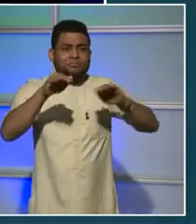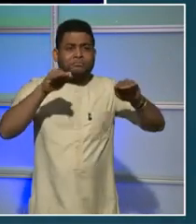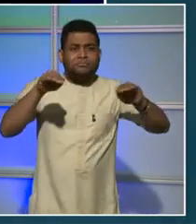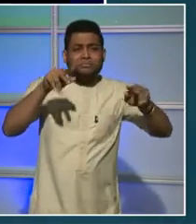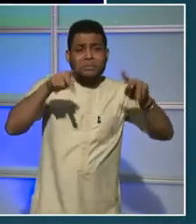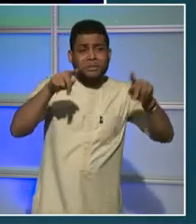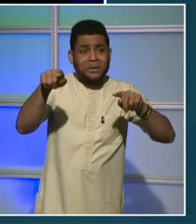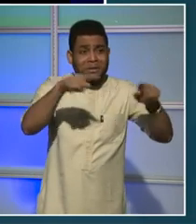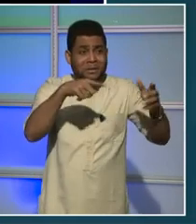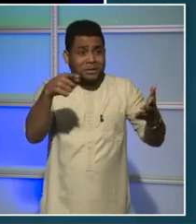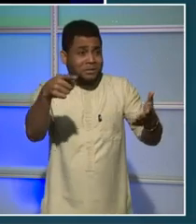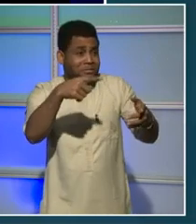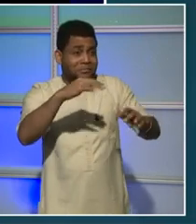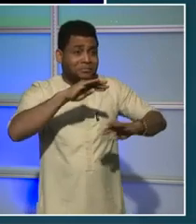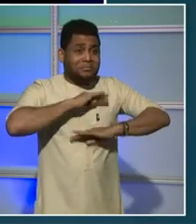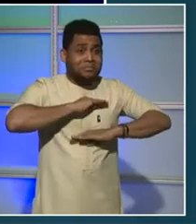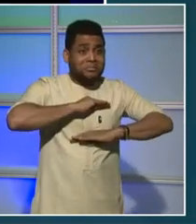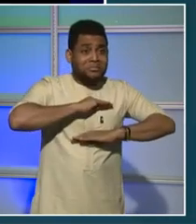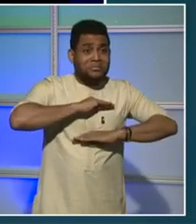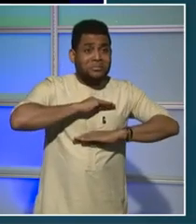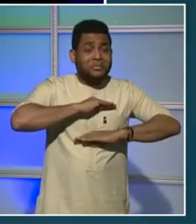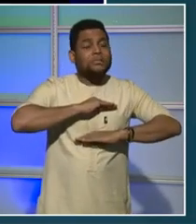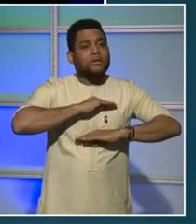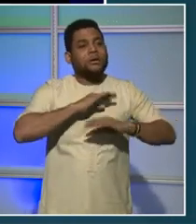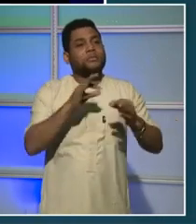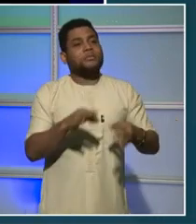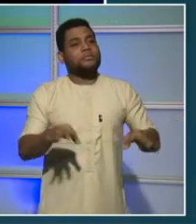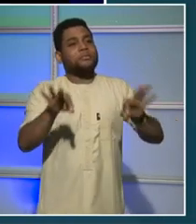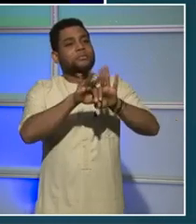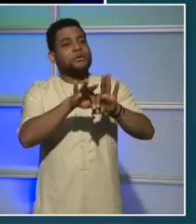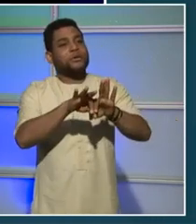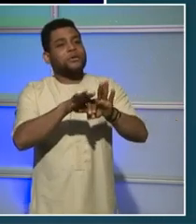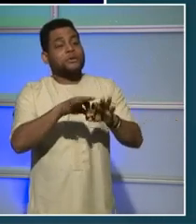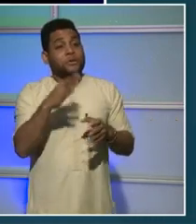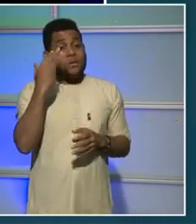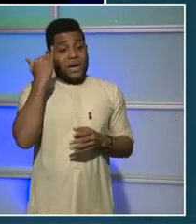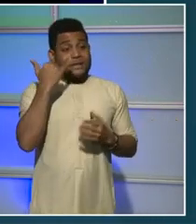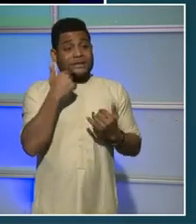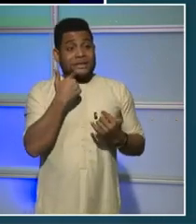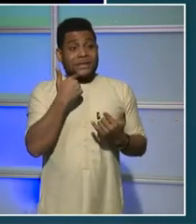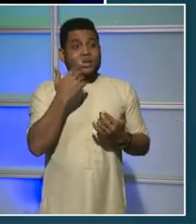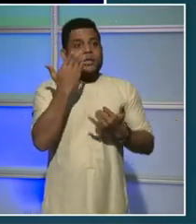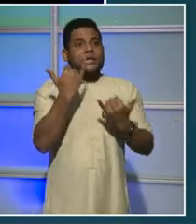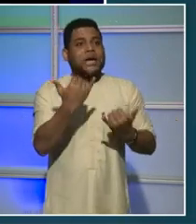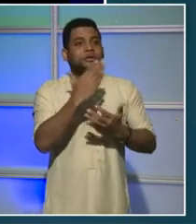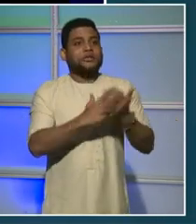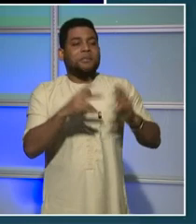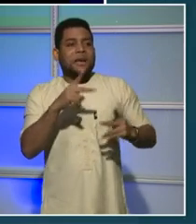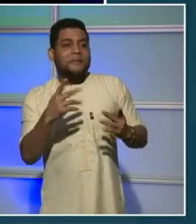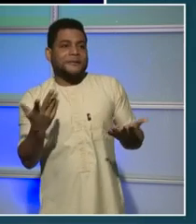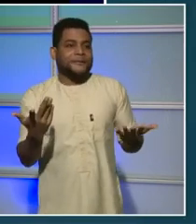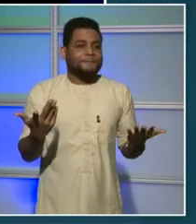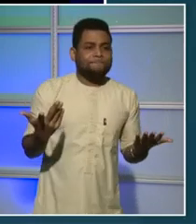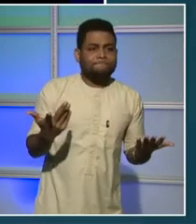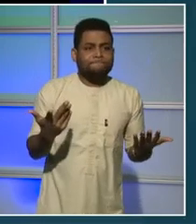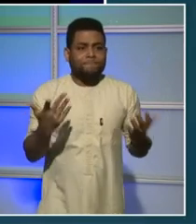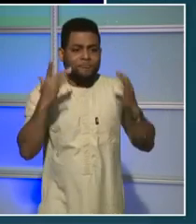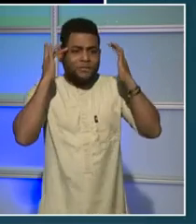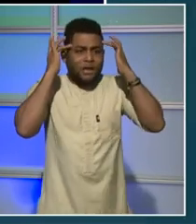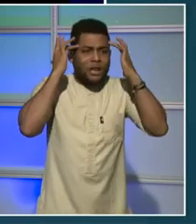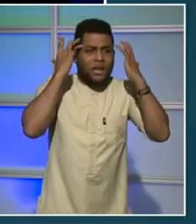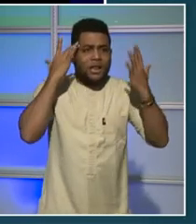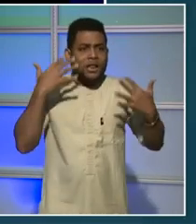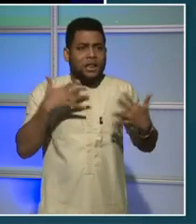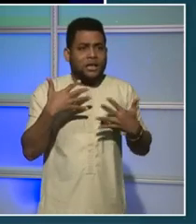critical to alleviating some of the fear around just, you know, a month-to